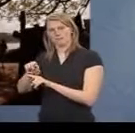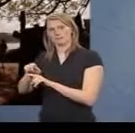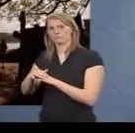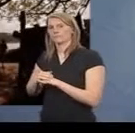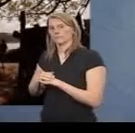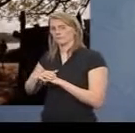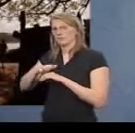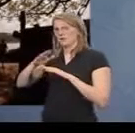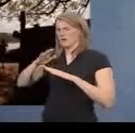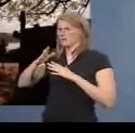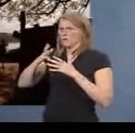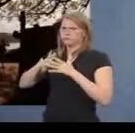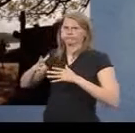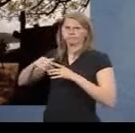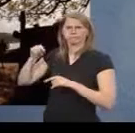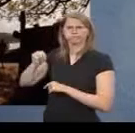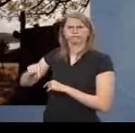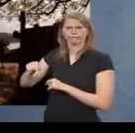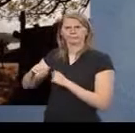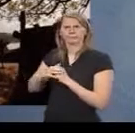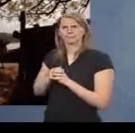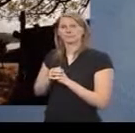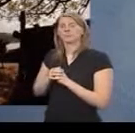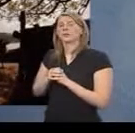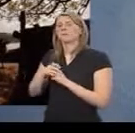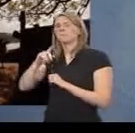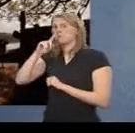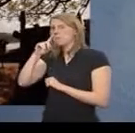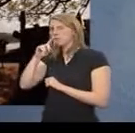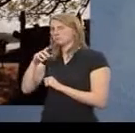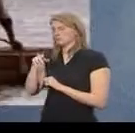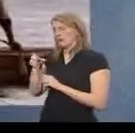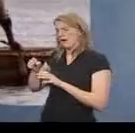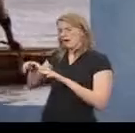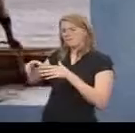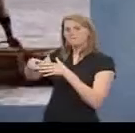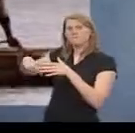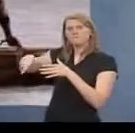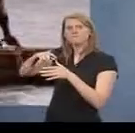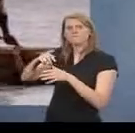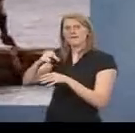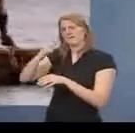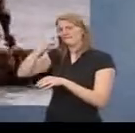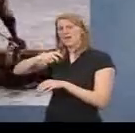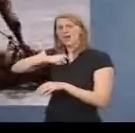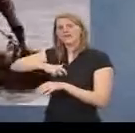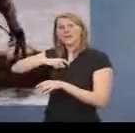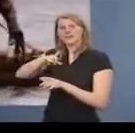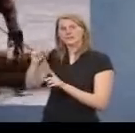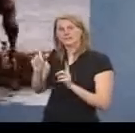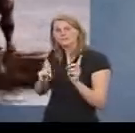An Al-Qaeda sleeper cell had been operating here, undetected, since 1994.